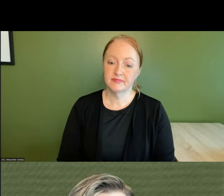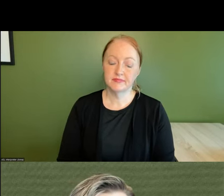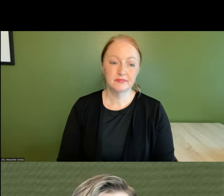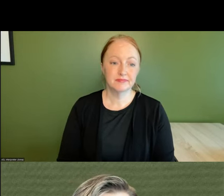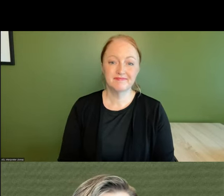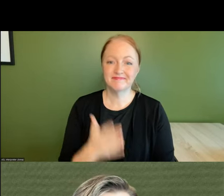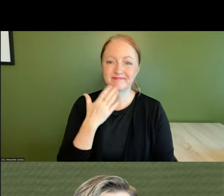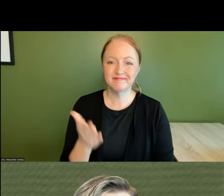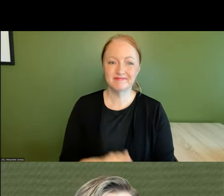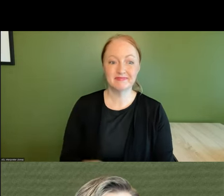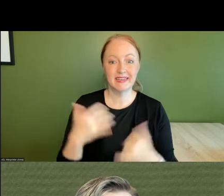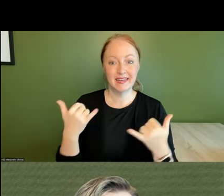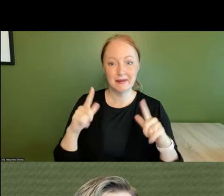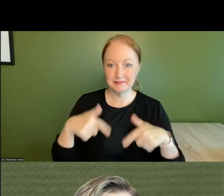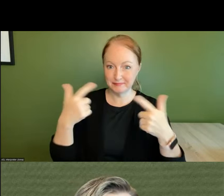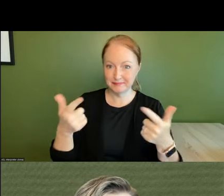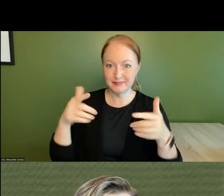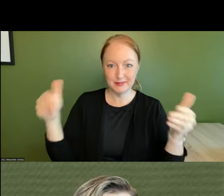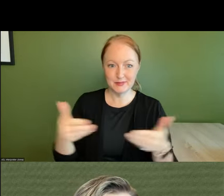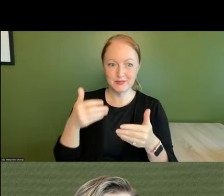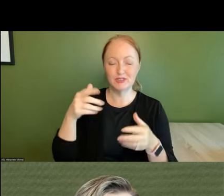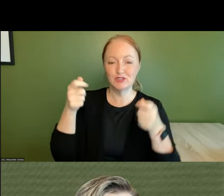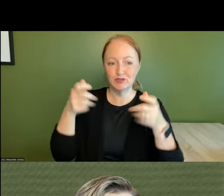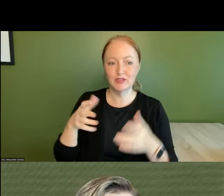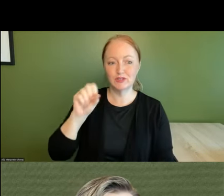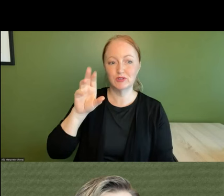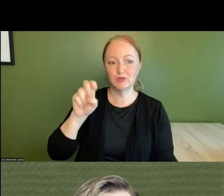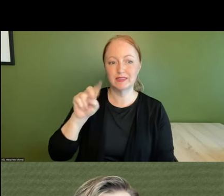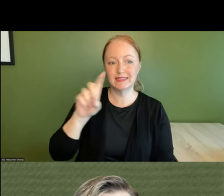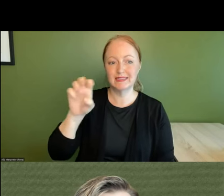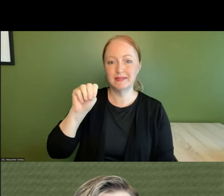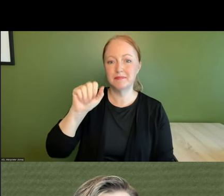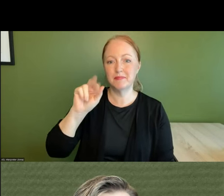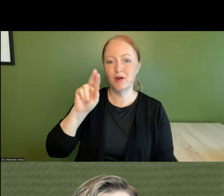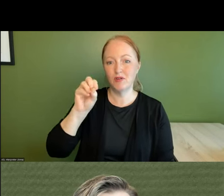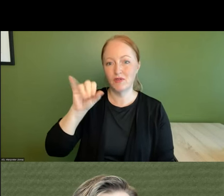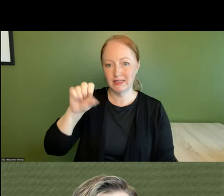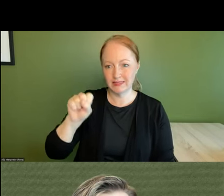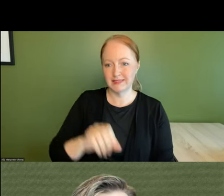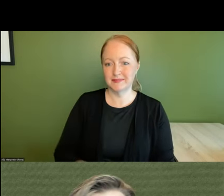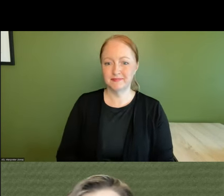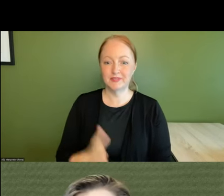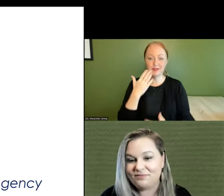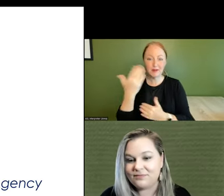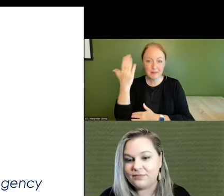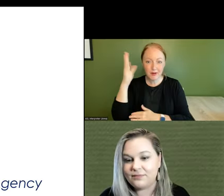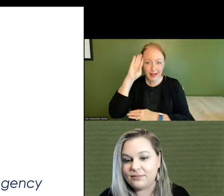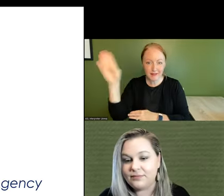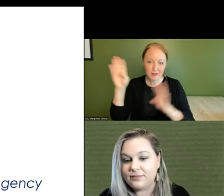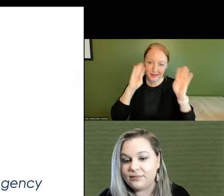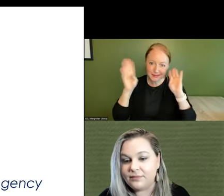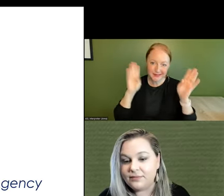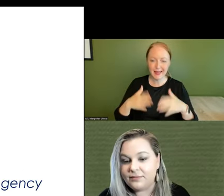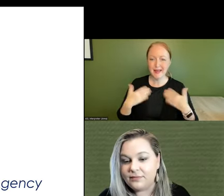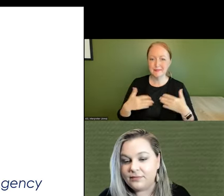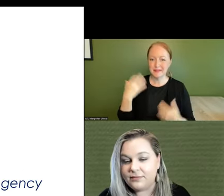thank you and with that i would love to introduce director susan demorris good morning everybody and happy